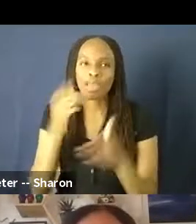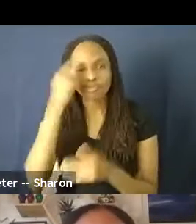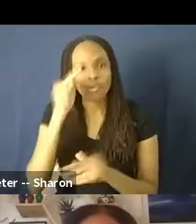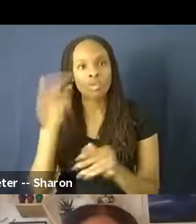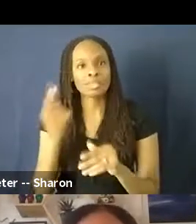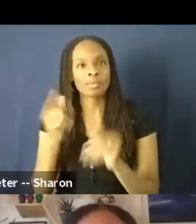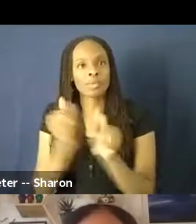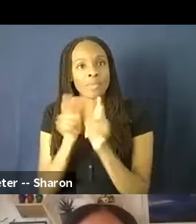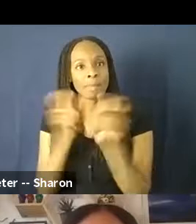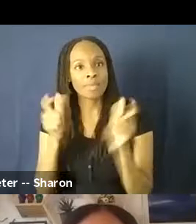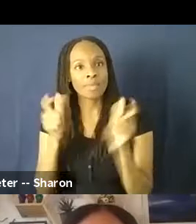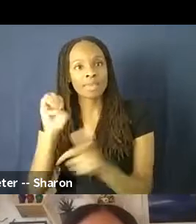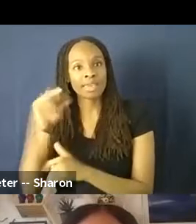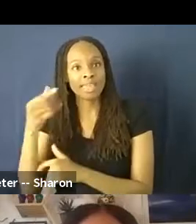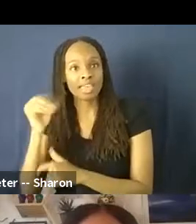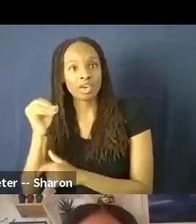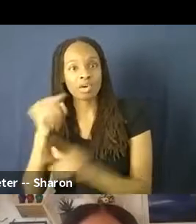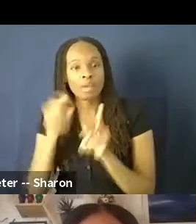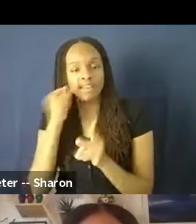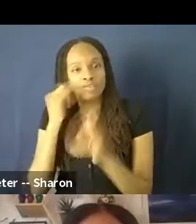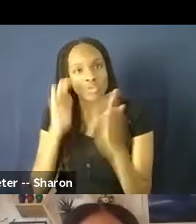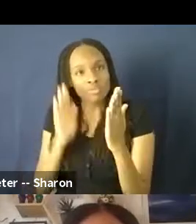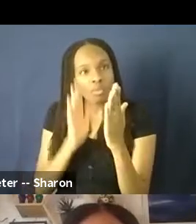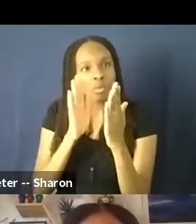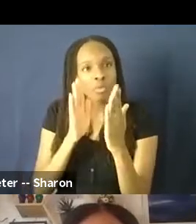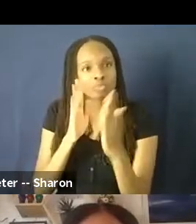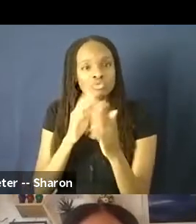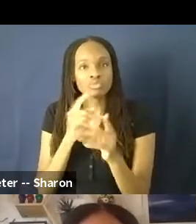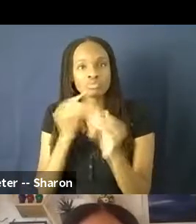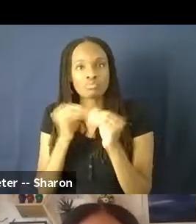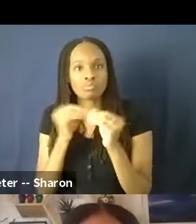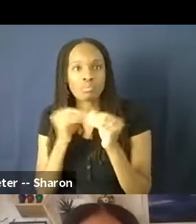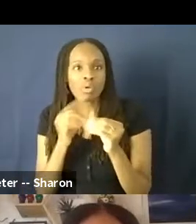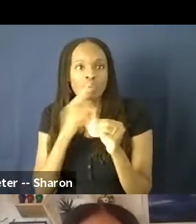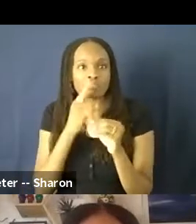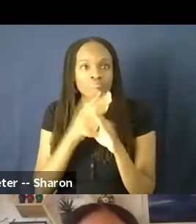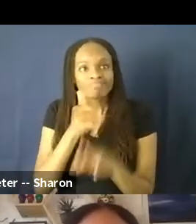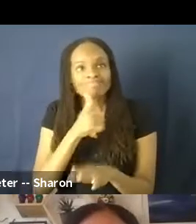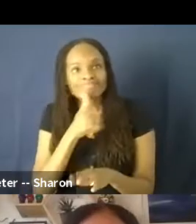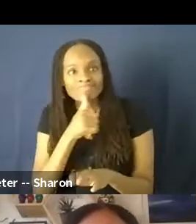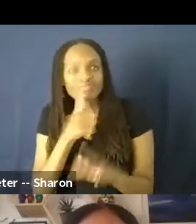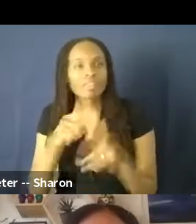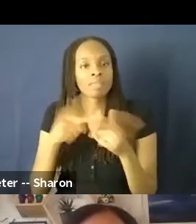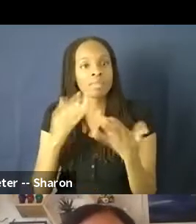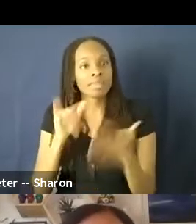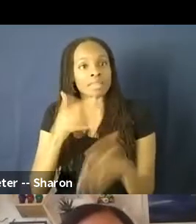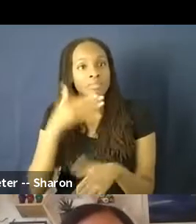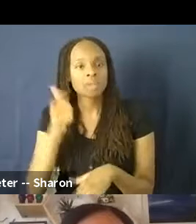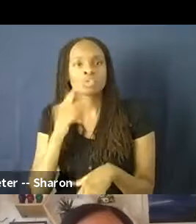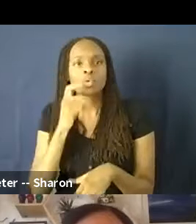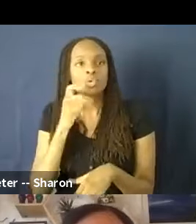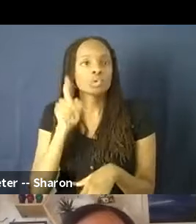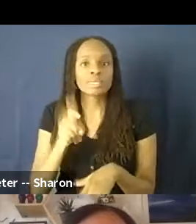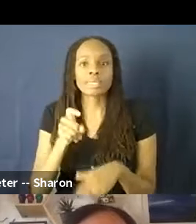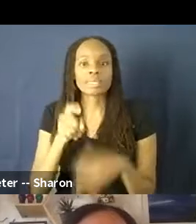approach them quietly, you might get in. But just sort of assessing who needs to be talked to about what and then figuring the best way to present